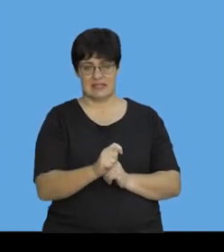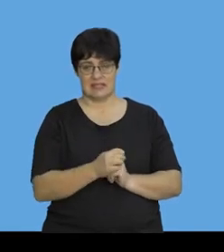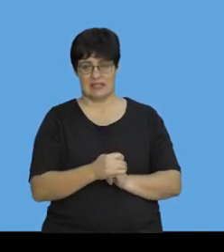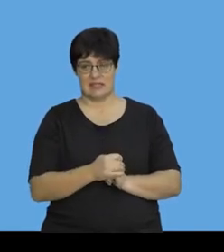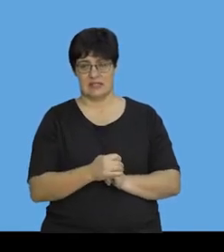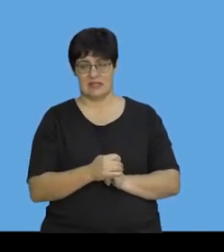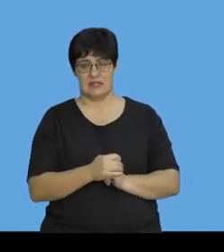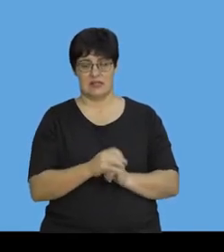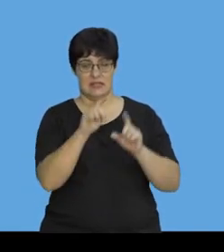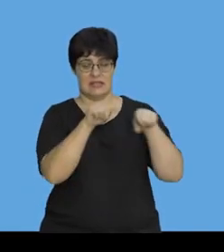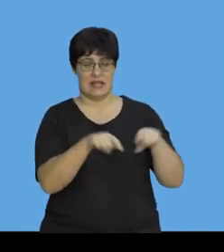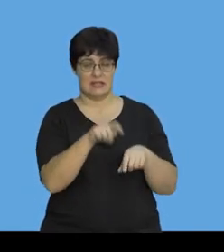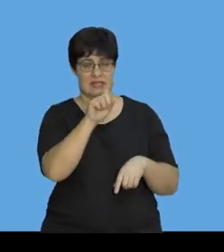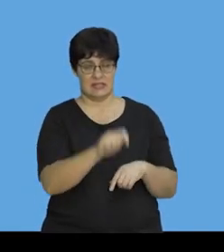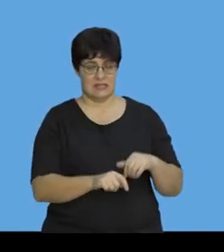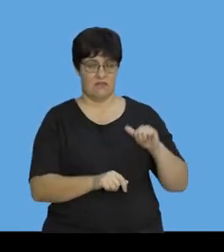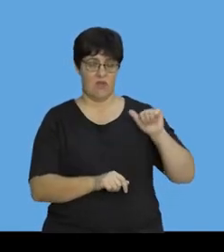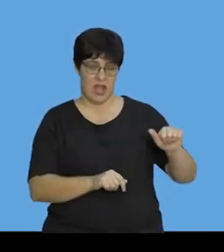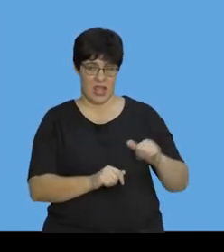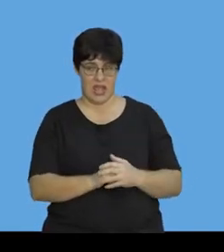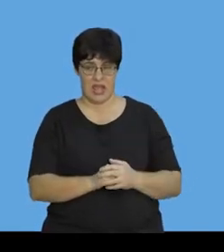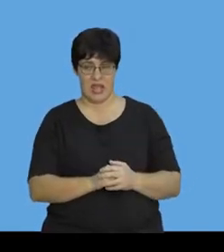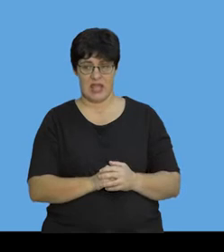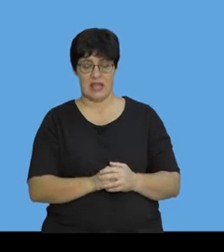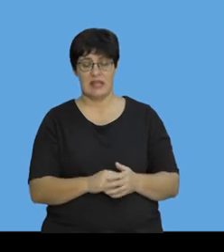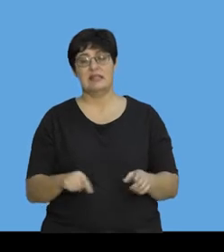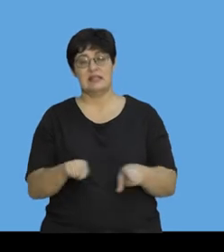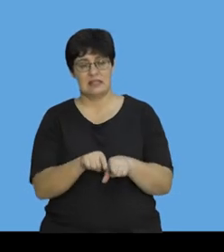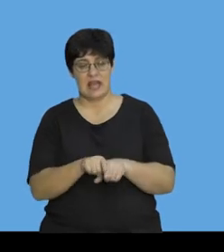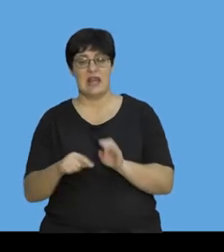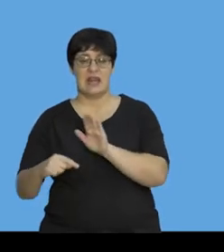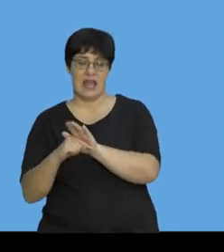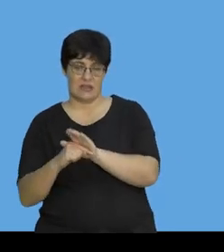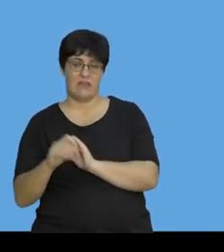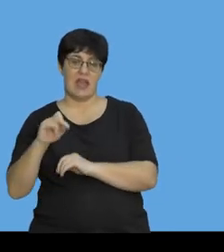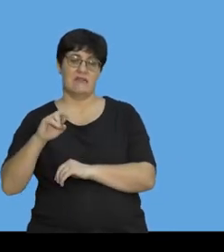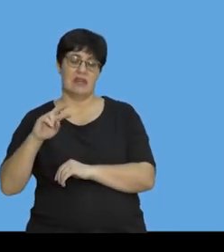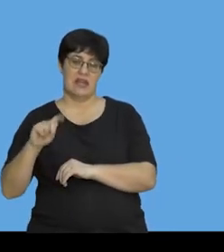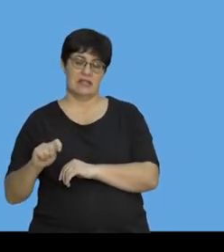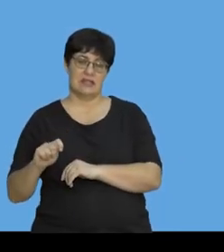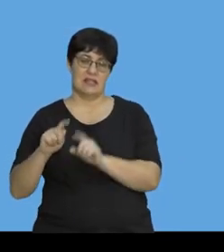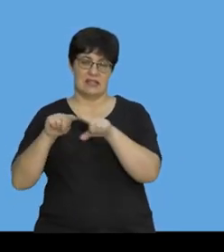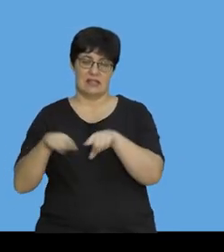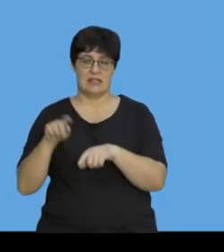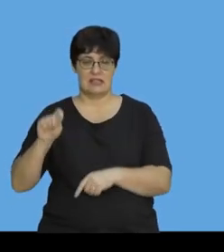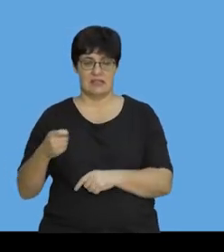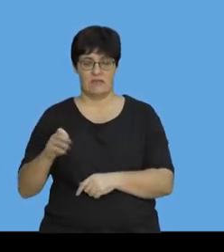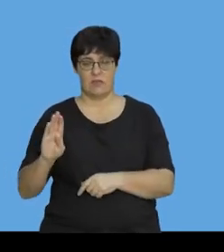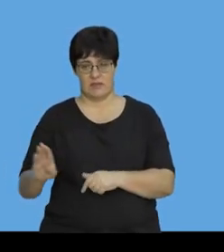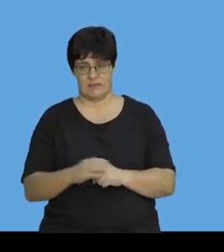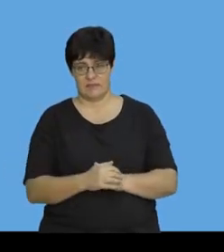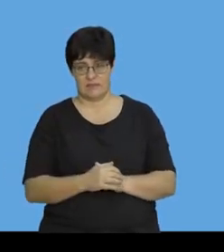F net delta T for A is the negative of F net